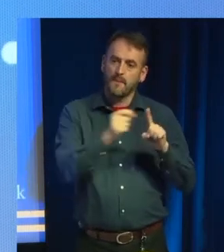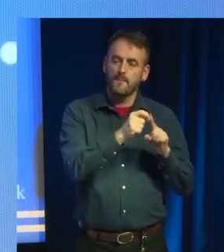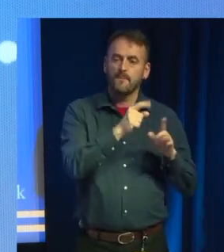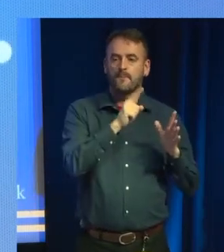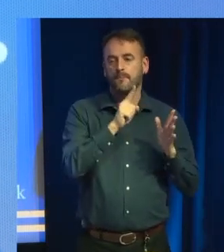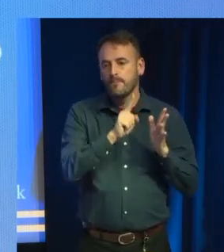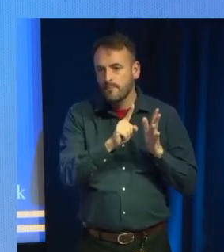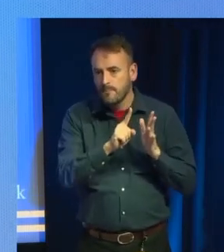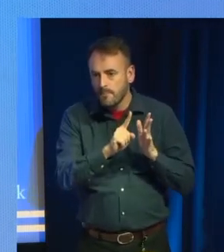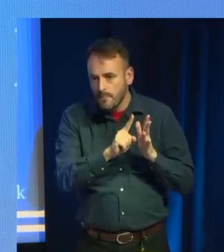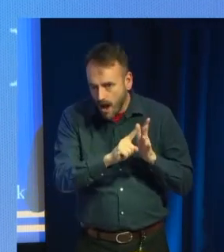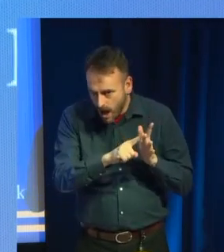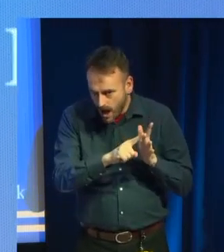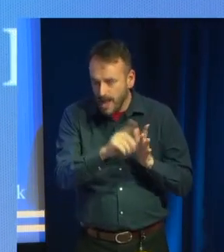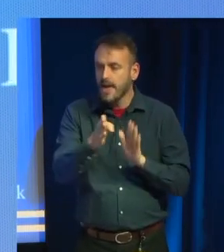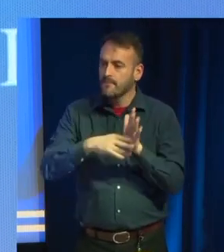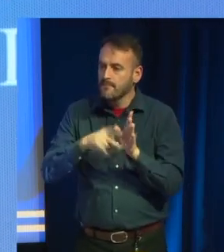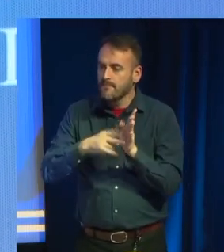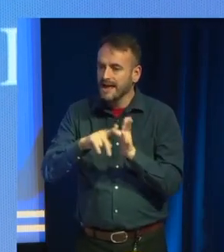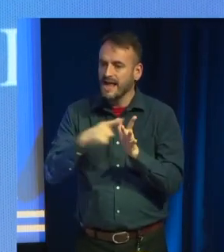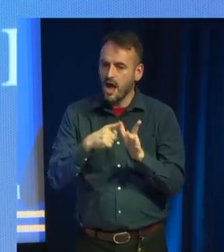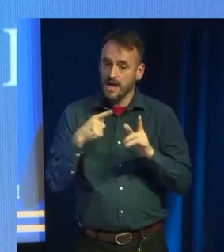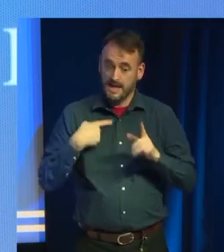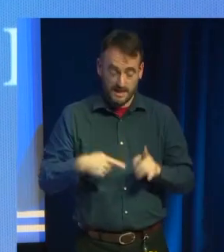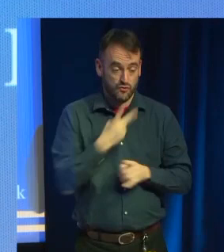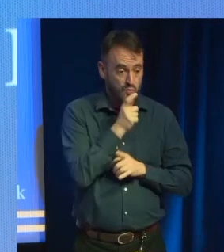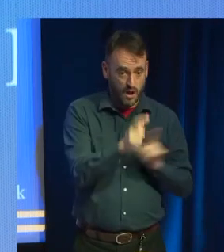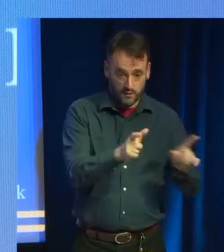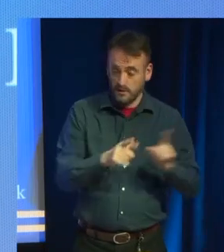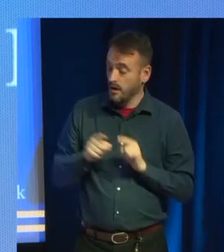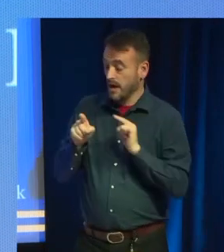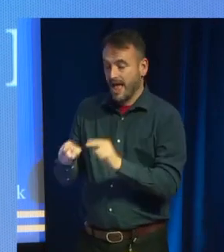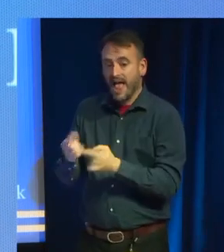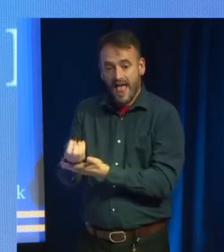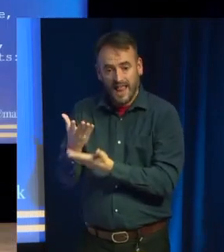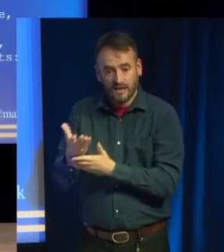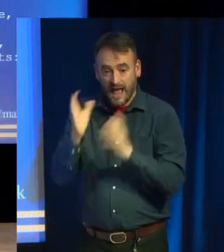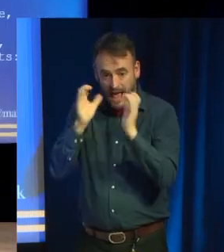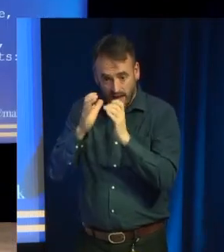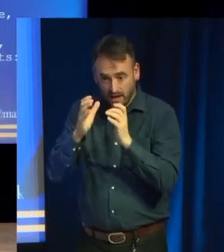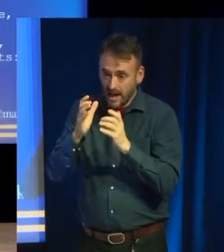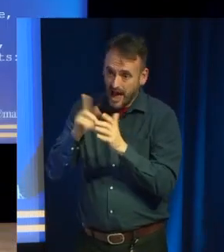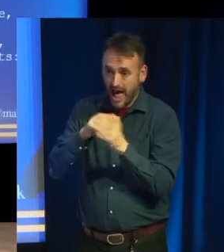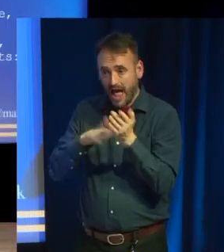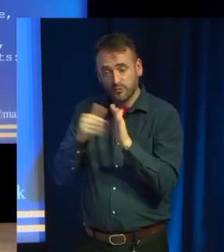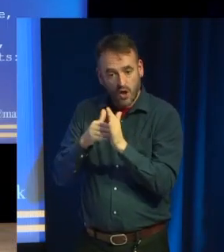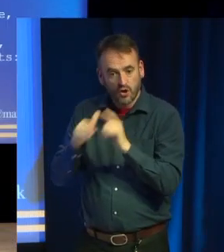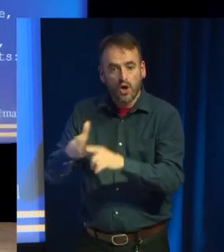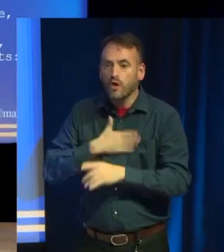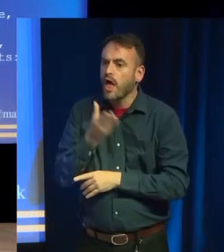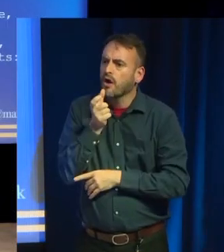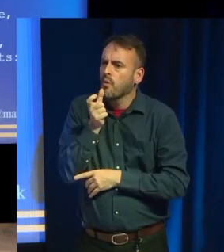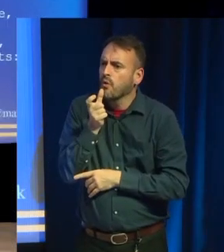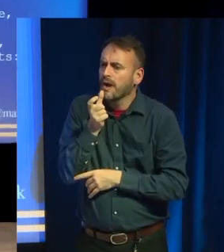don't like games that have the word kissing in them, because that's far too sexual for Amazon, for some reason. I don't know why either.